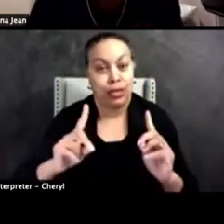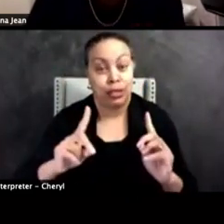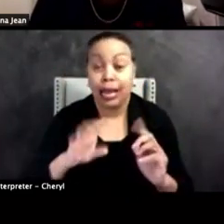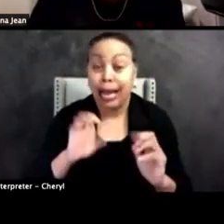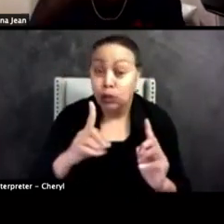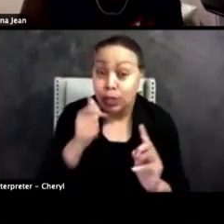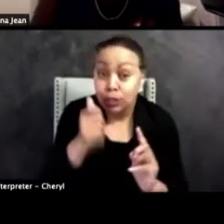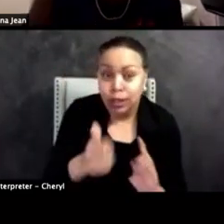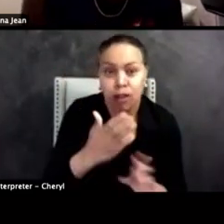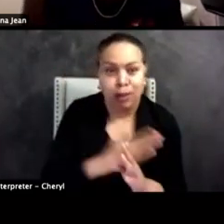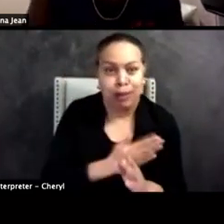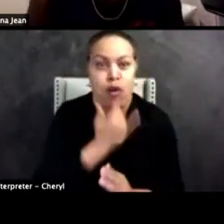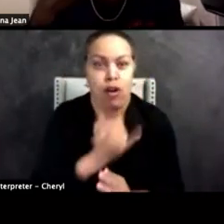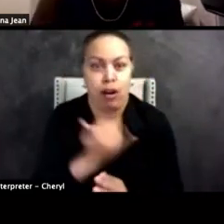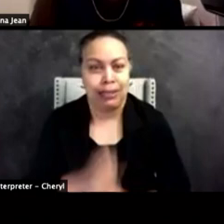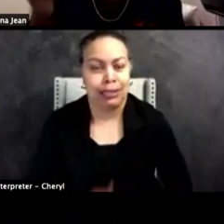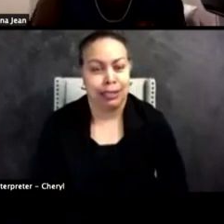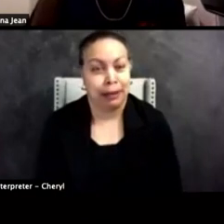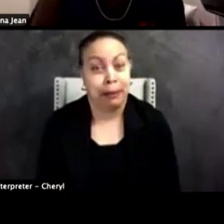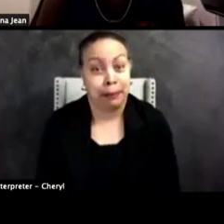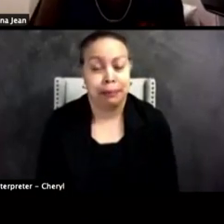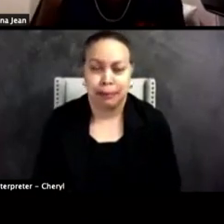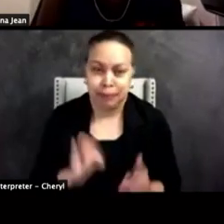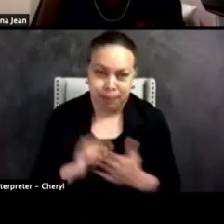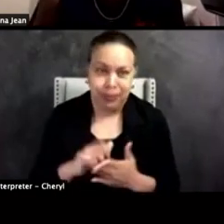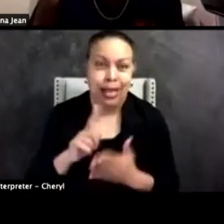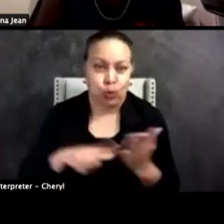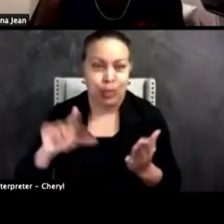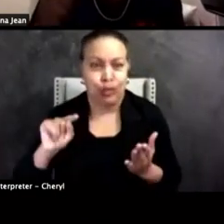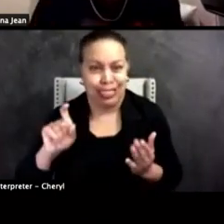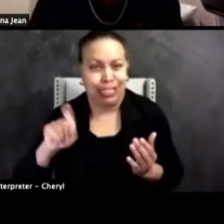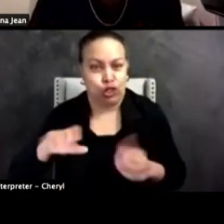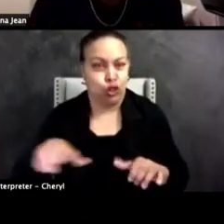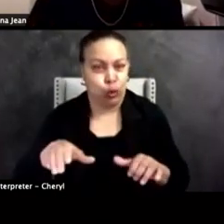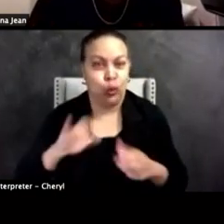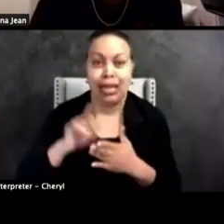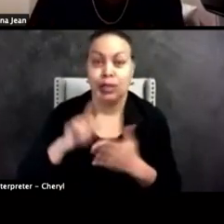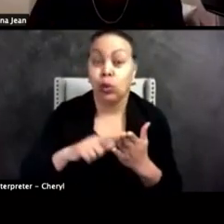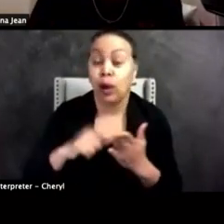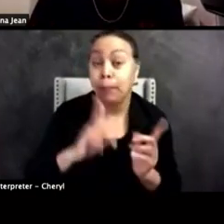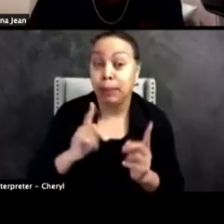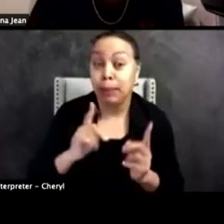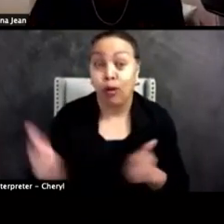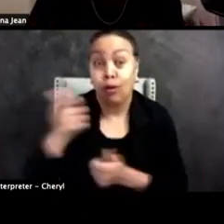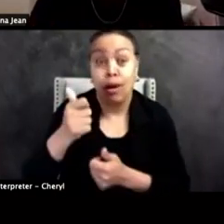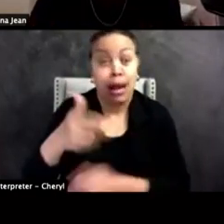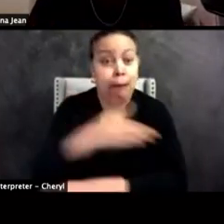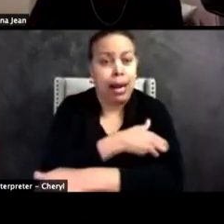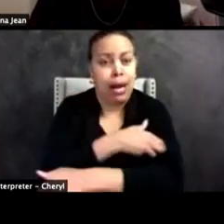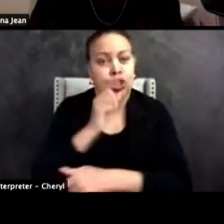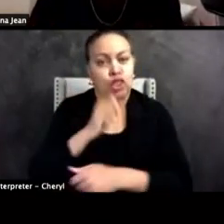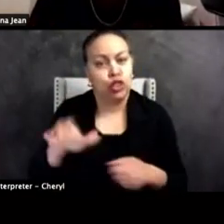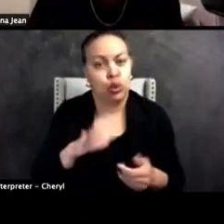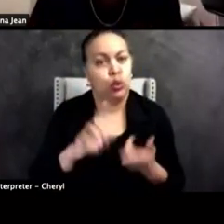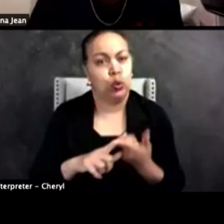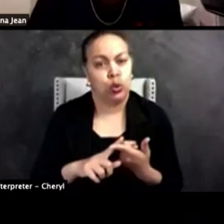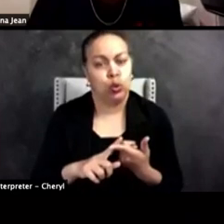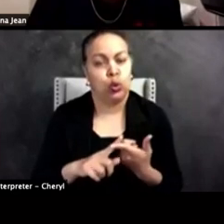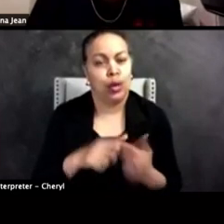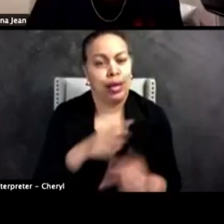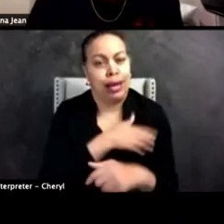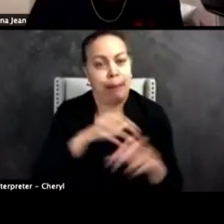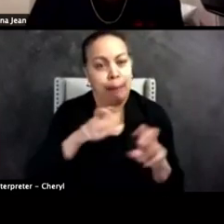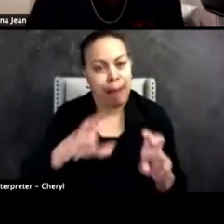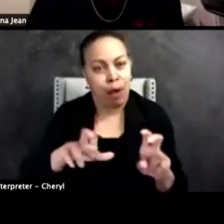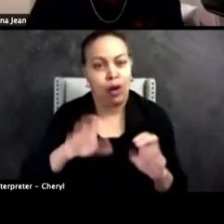before you make a mistake, right? That's what a lieutenant should do. That's what someone in power should do to kind of, um, empower and